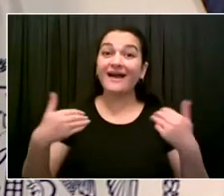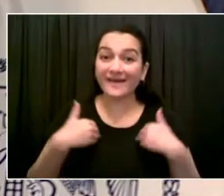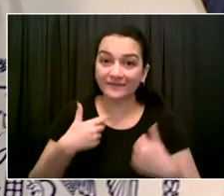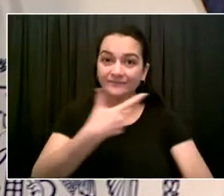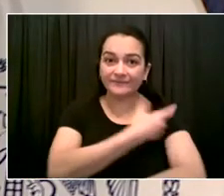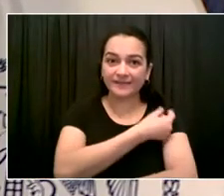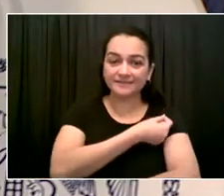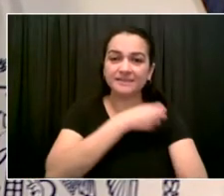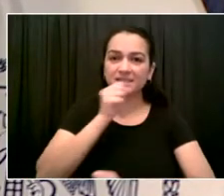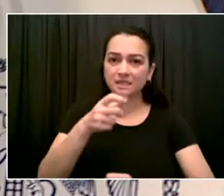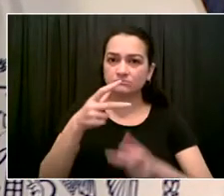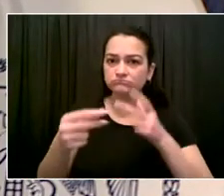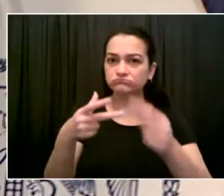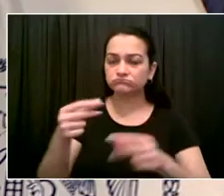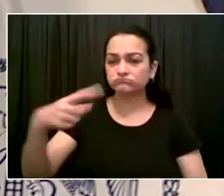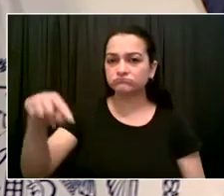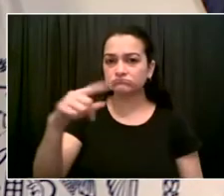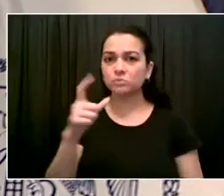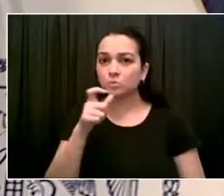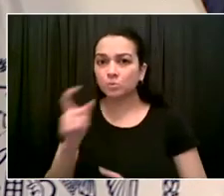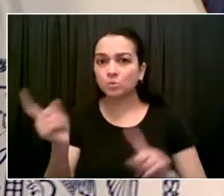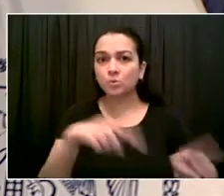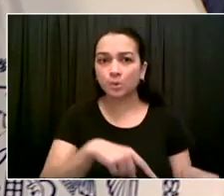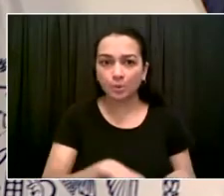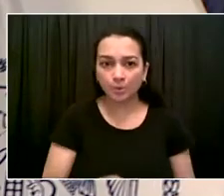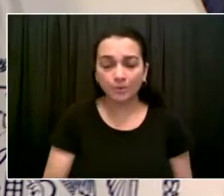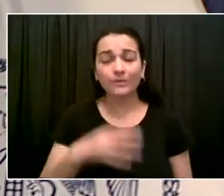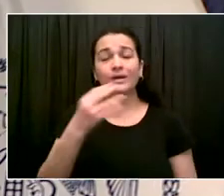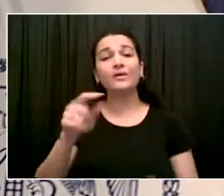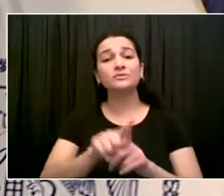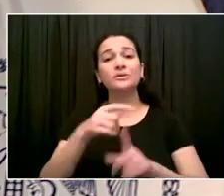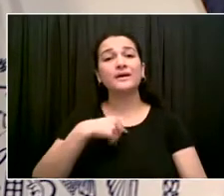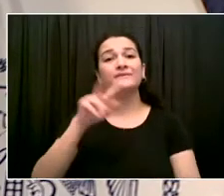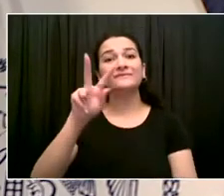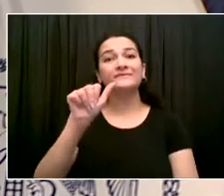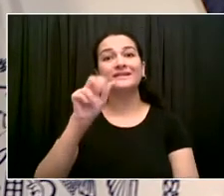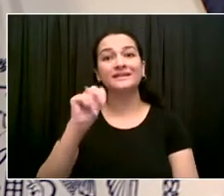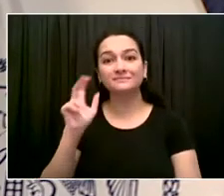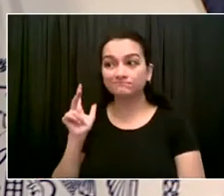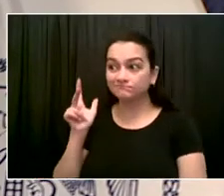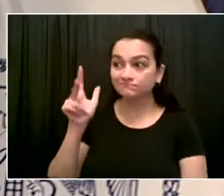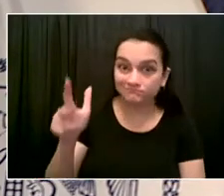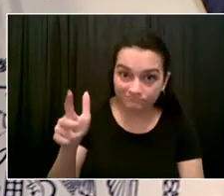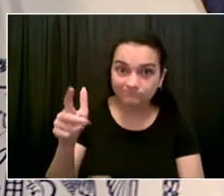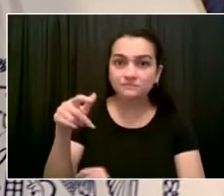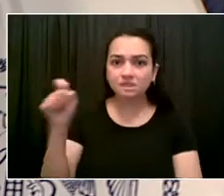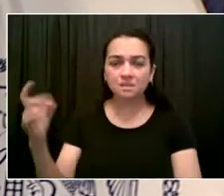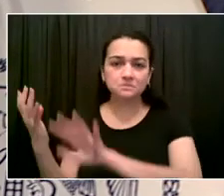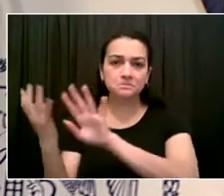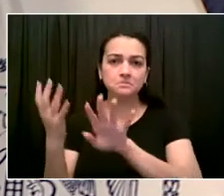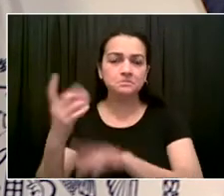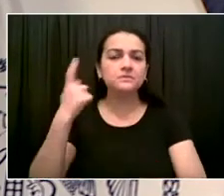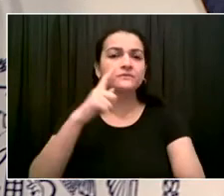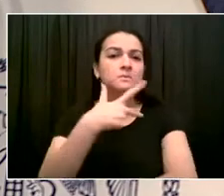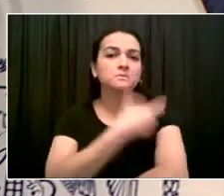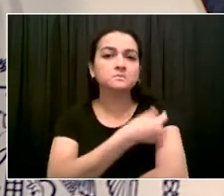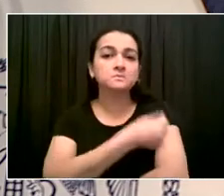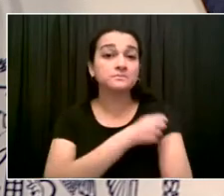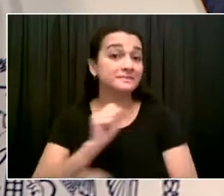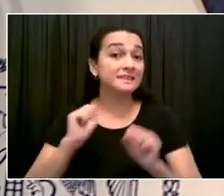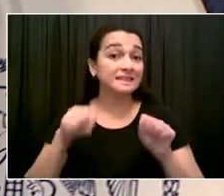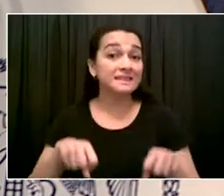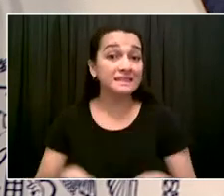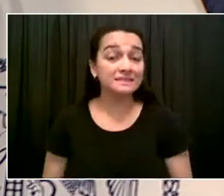the goal here clearly is get people off the streets for a variety of reasons, for their own health and well-being, for